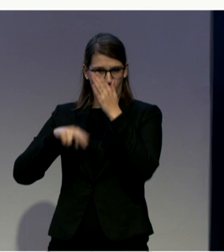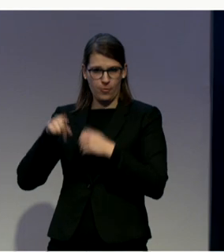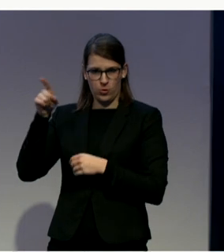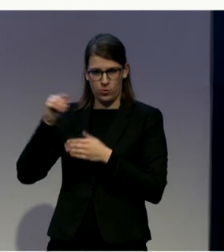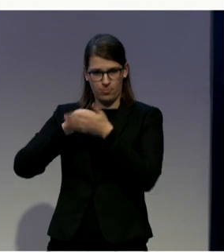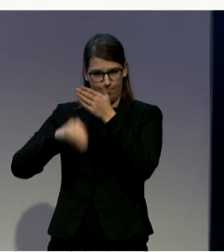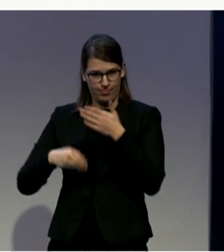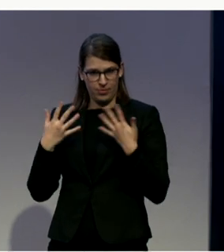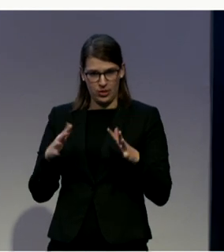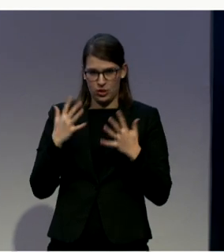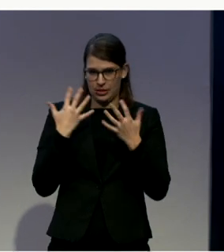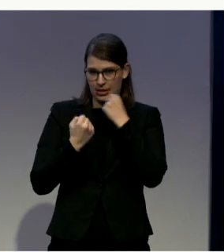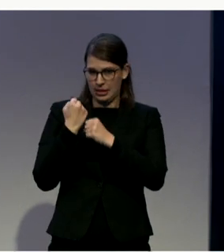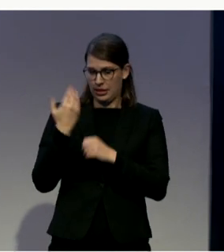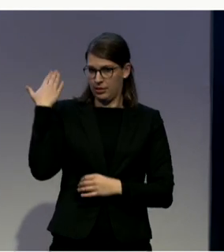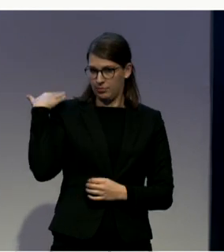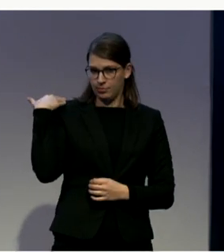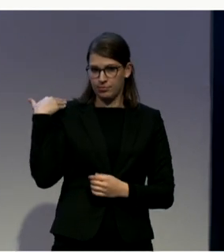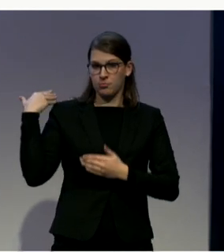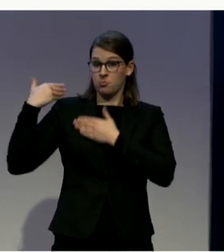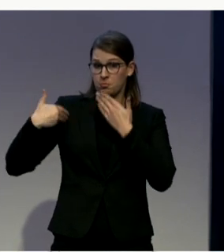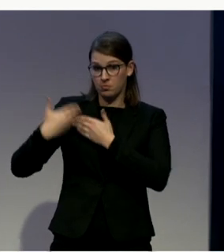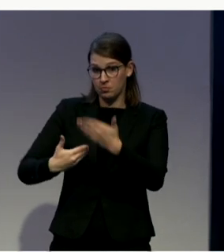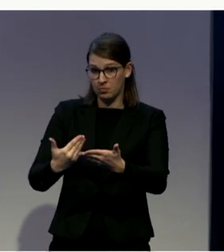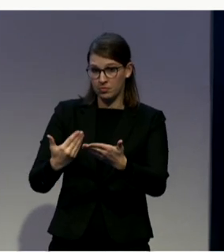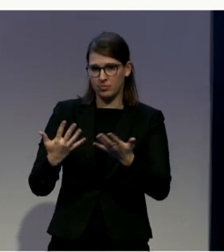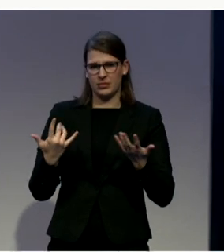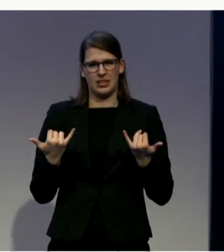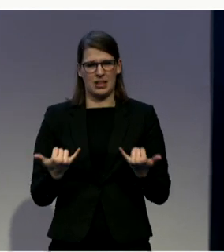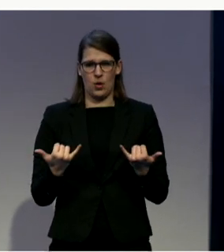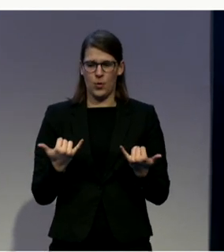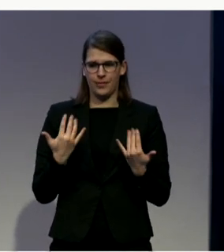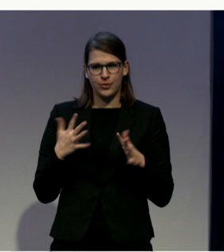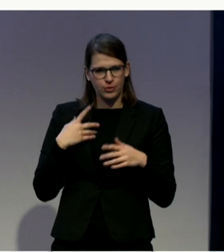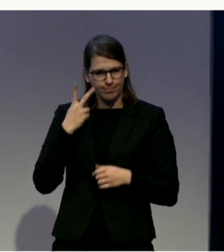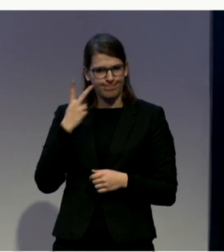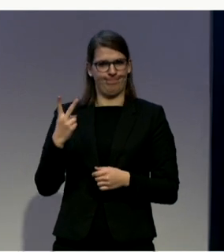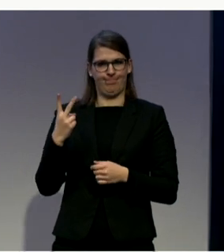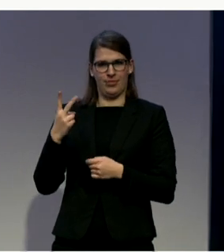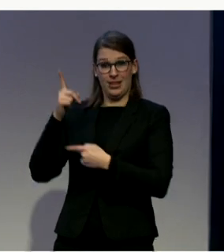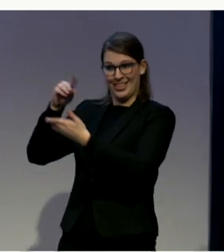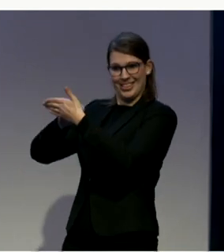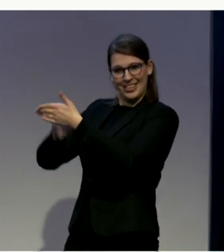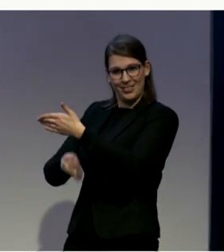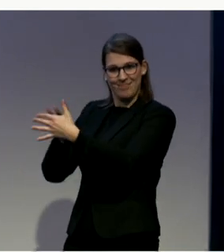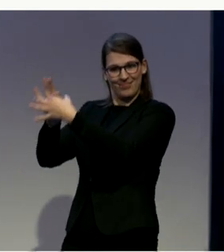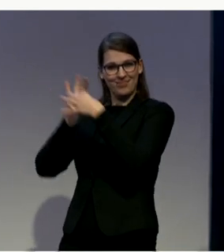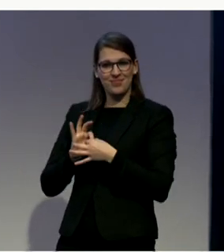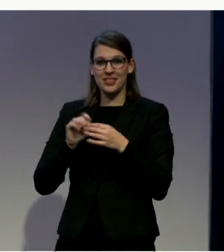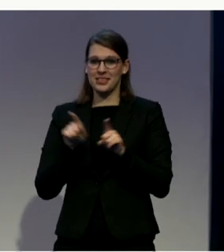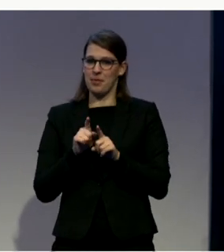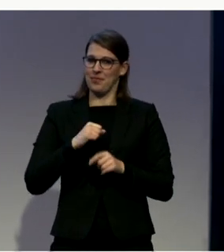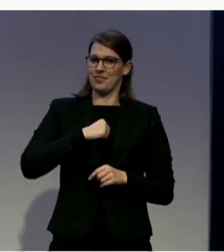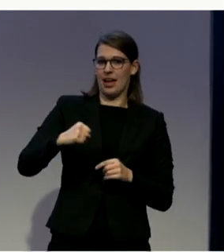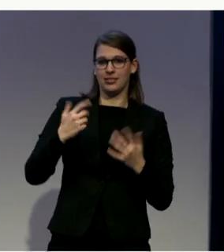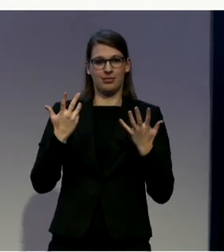CRPD is not ensuring the rights of people with disabilities in any place around the world. This is